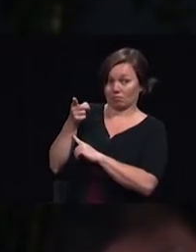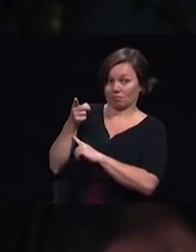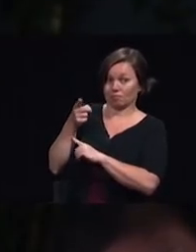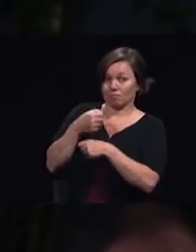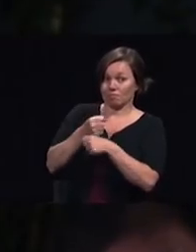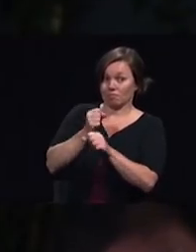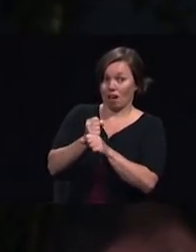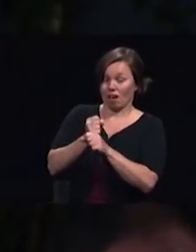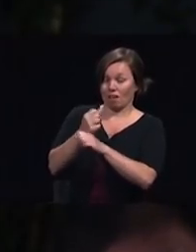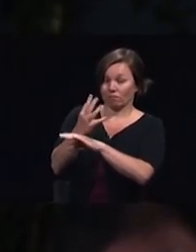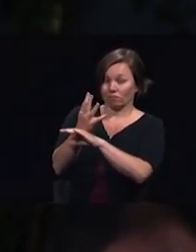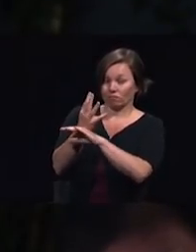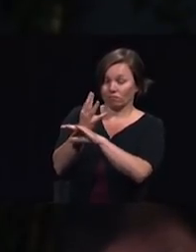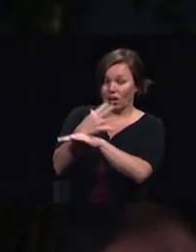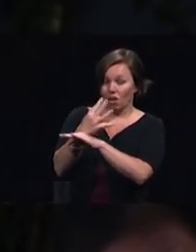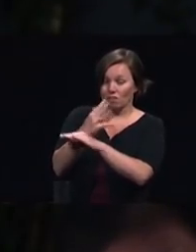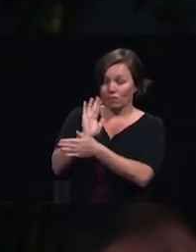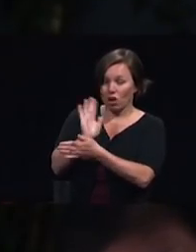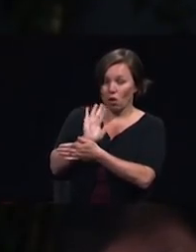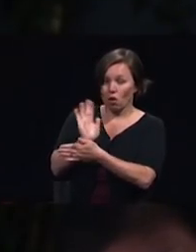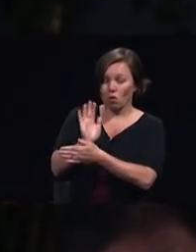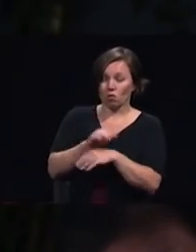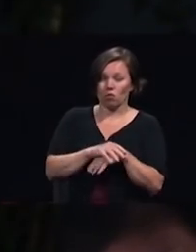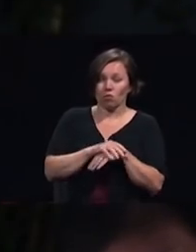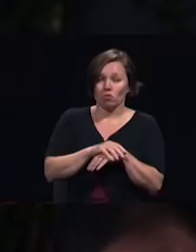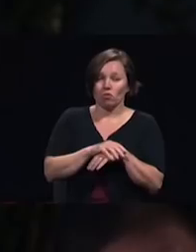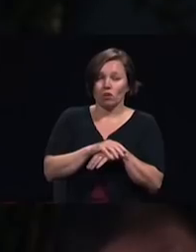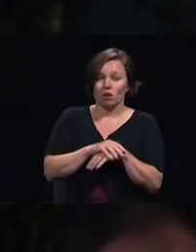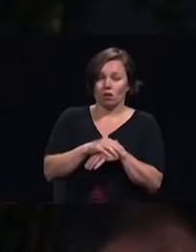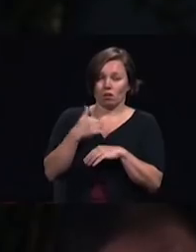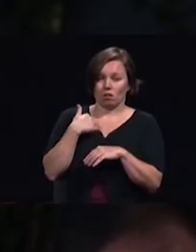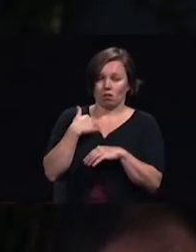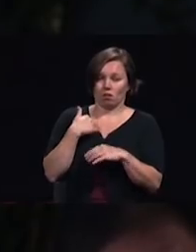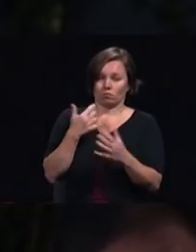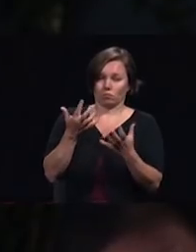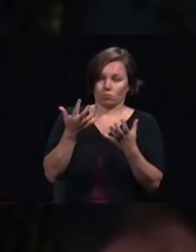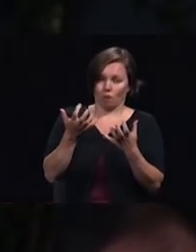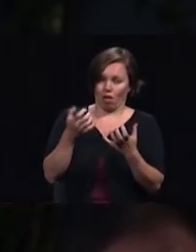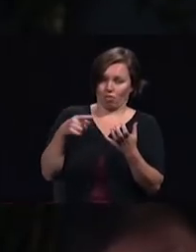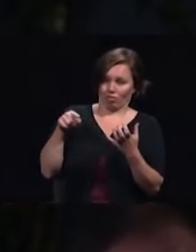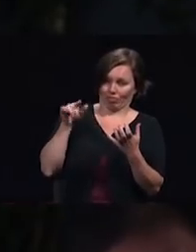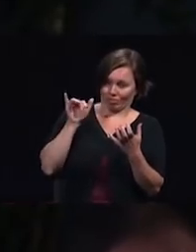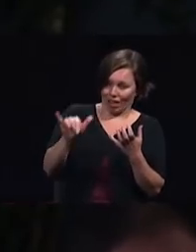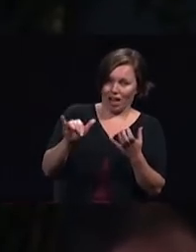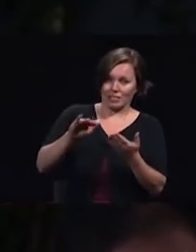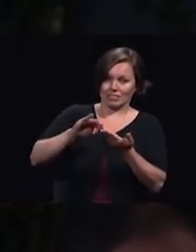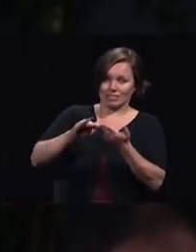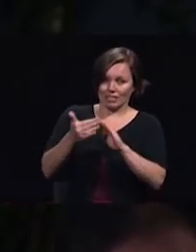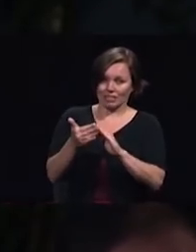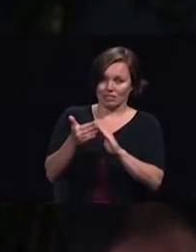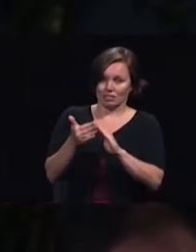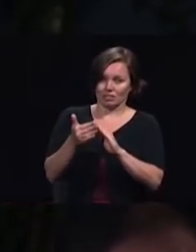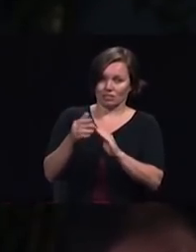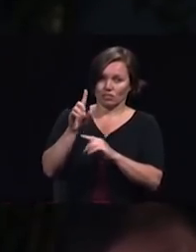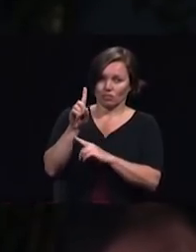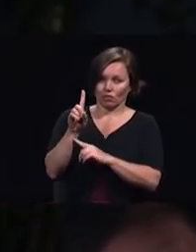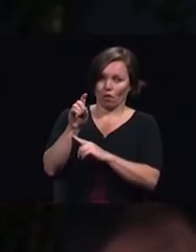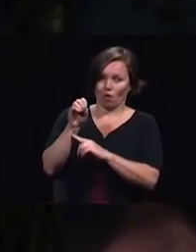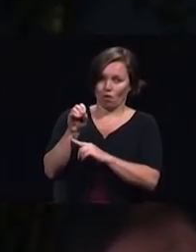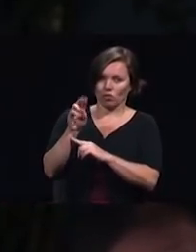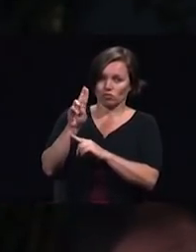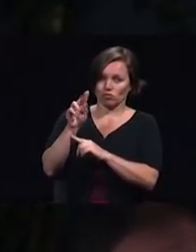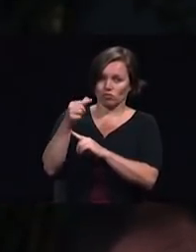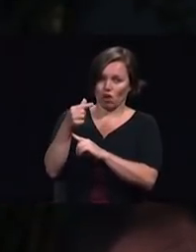I want this city Doug we need a new young worldwide group of lay people young